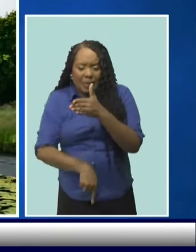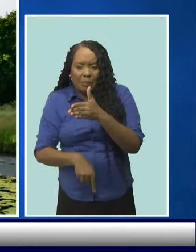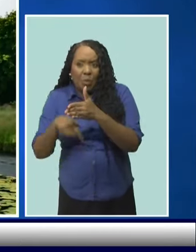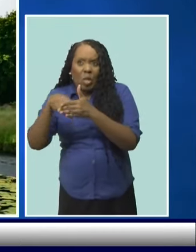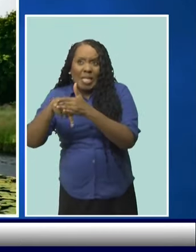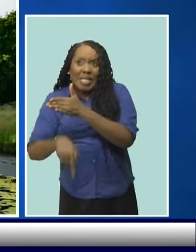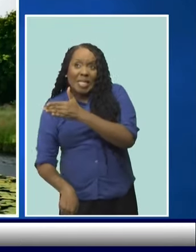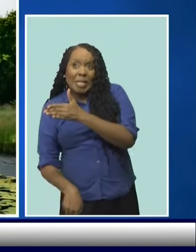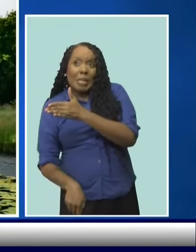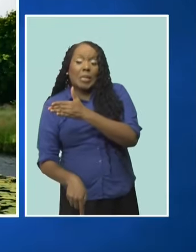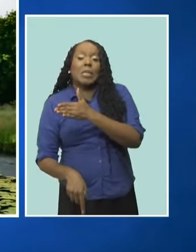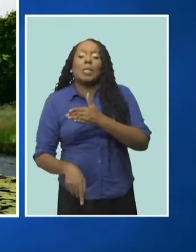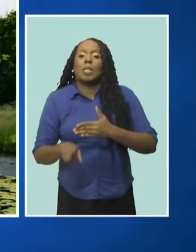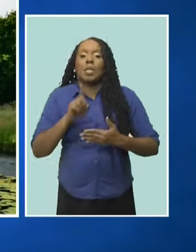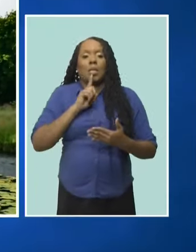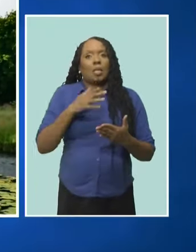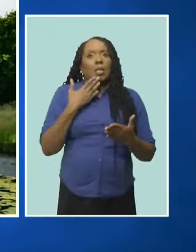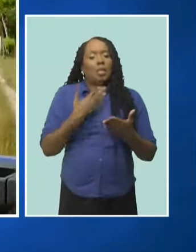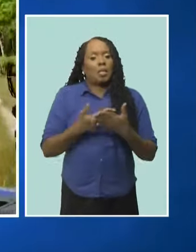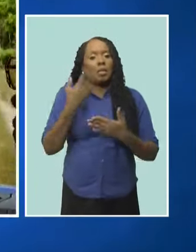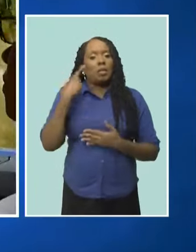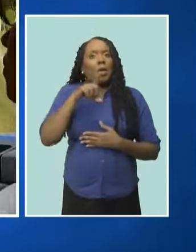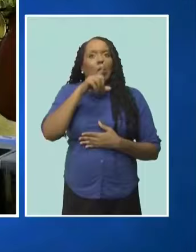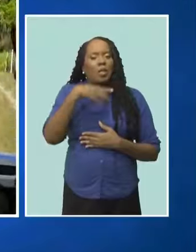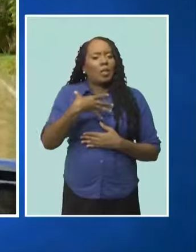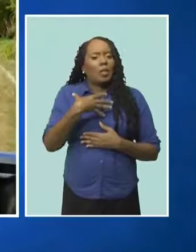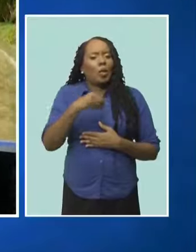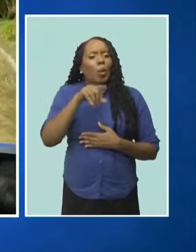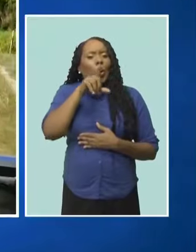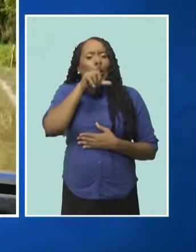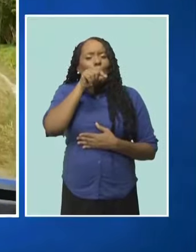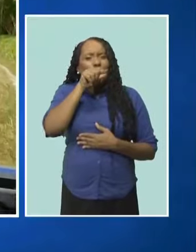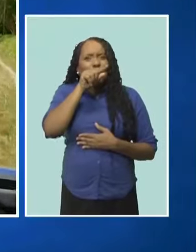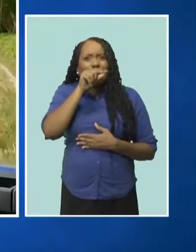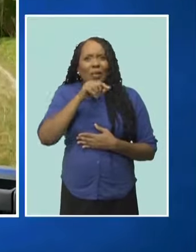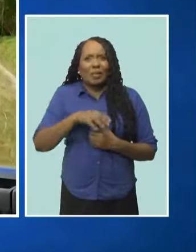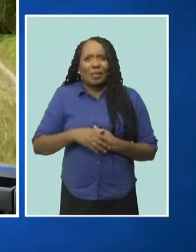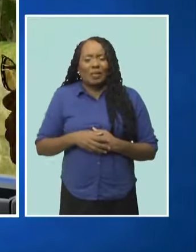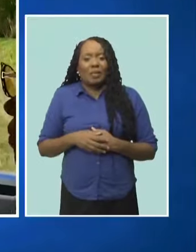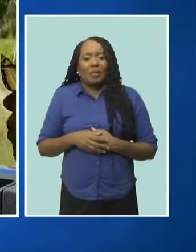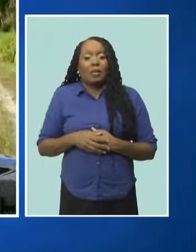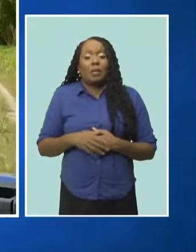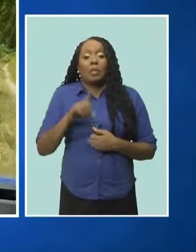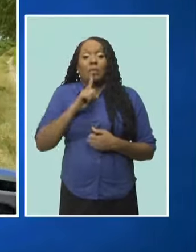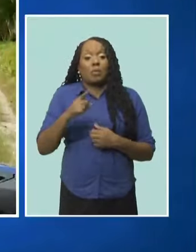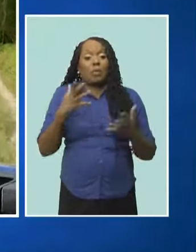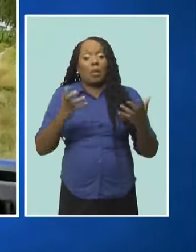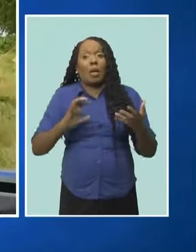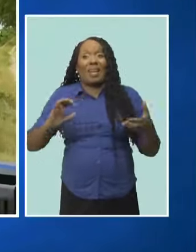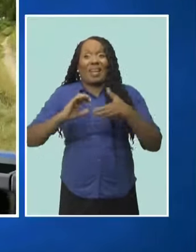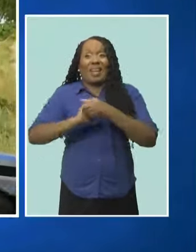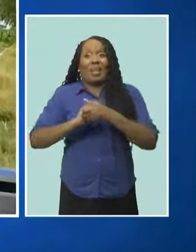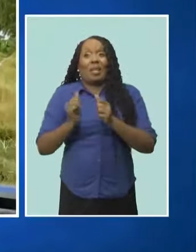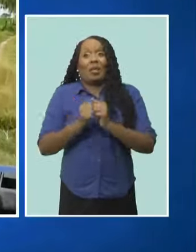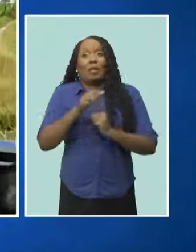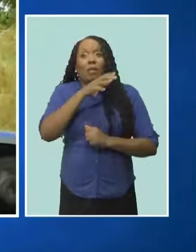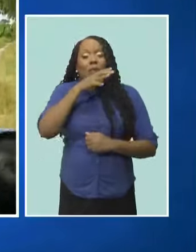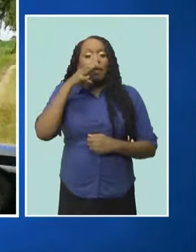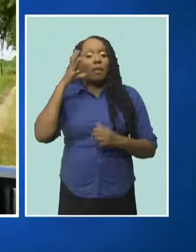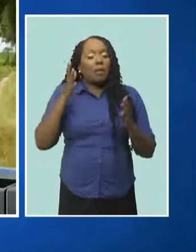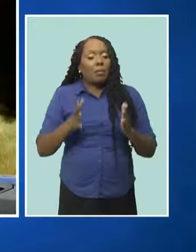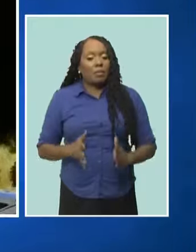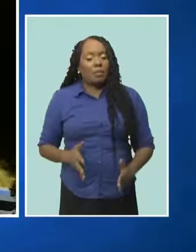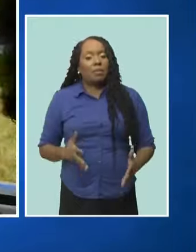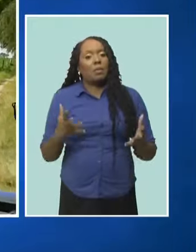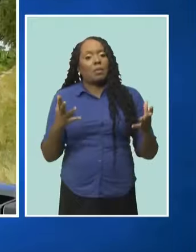five foot deep, which is really good for the migratory birds. Its management is keen on partnering with local farmers as it looks